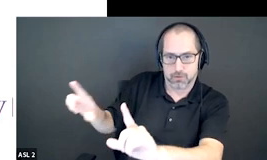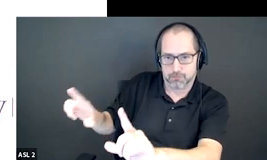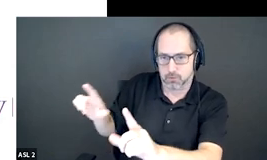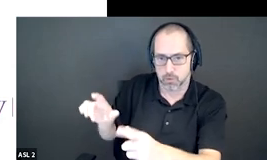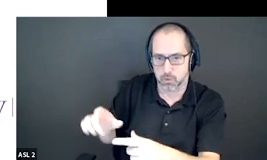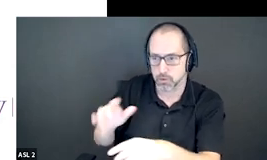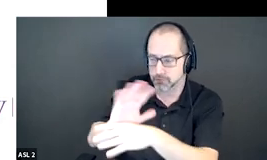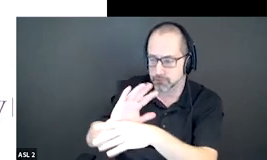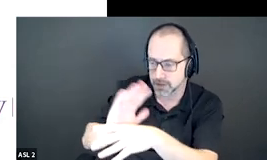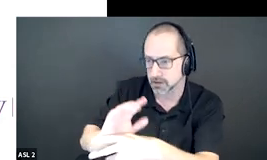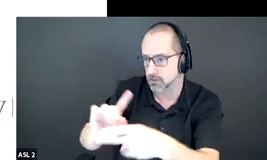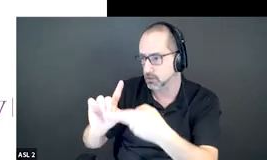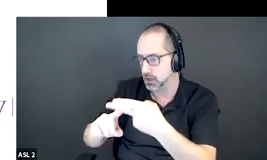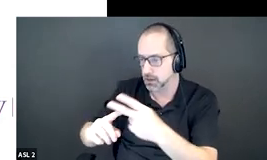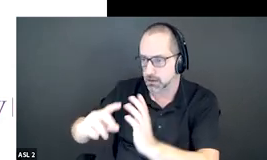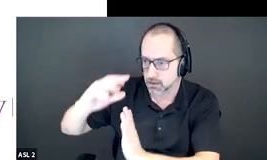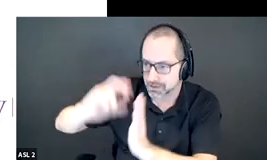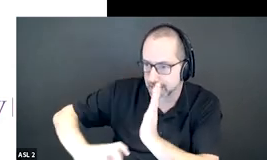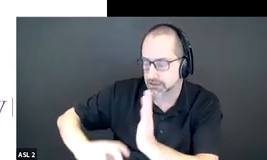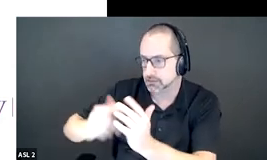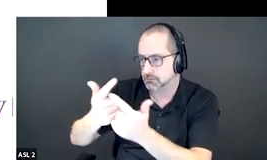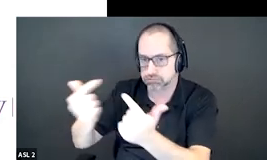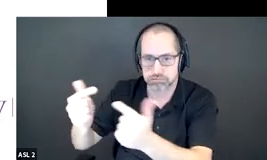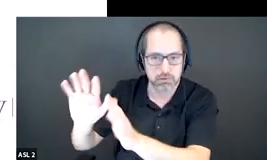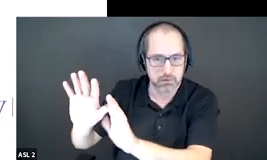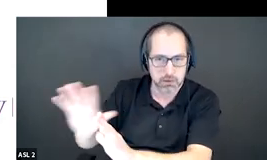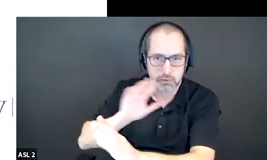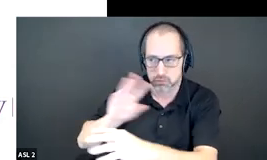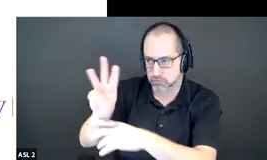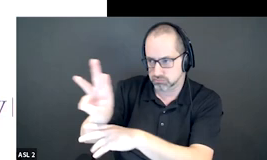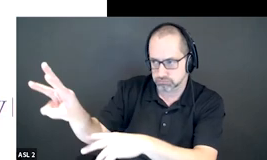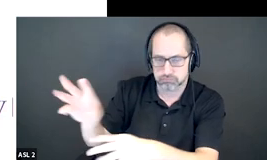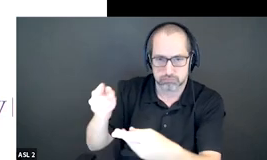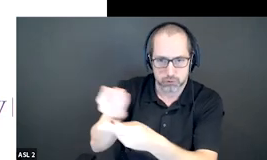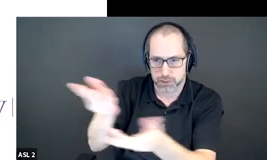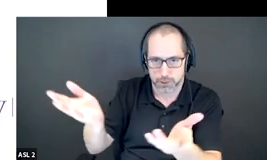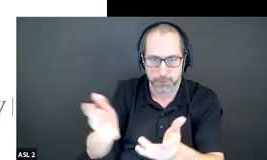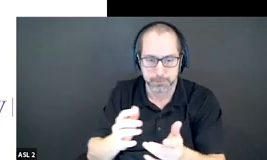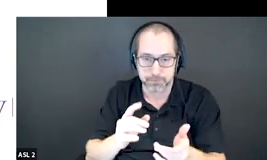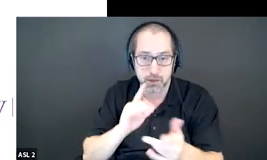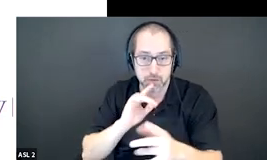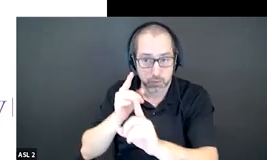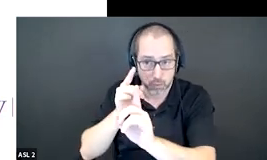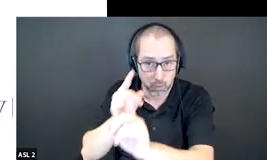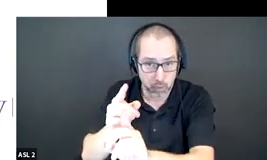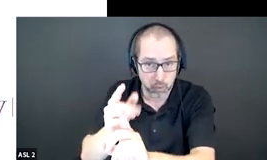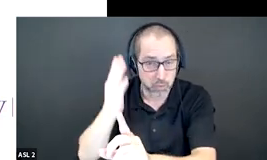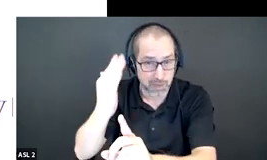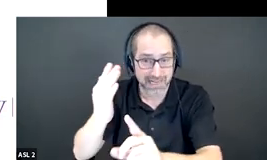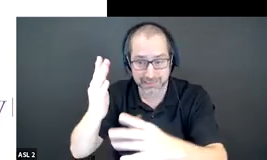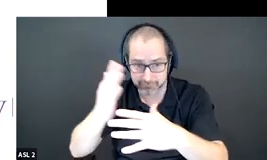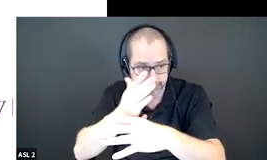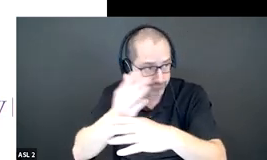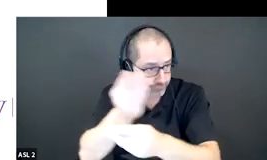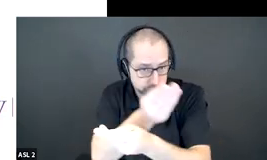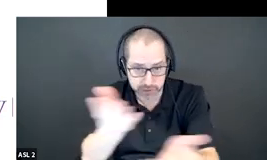and other outcomes of the forum widely the overall goal of this project is to share discuss and engage with